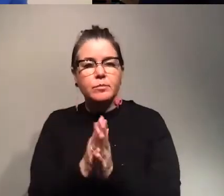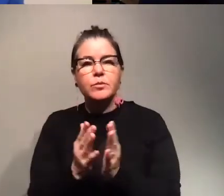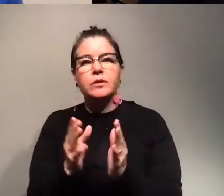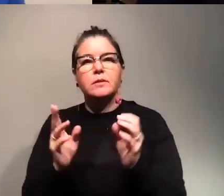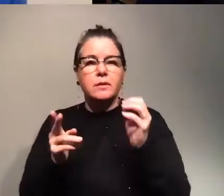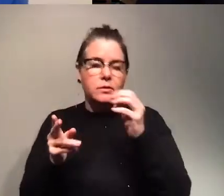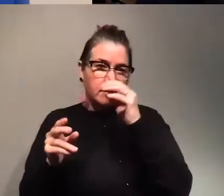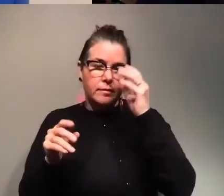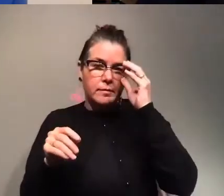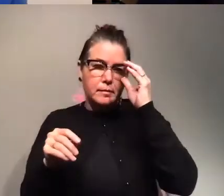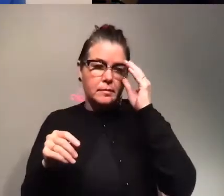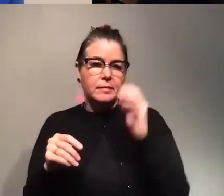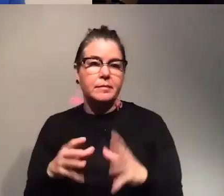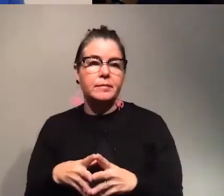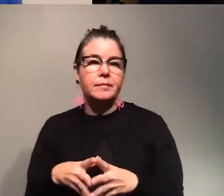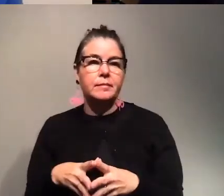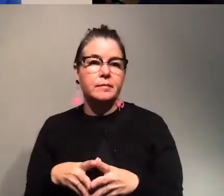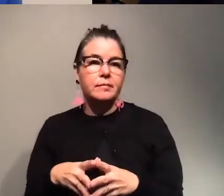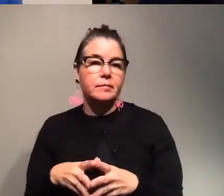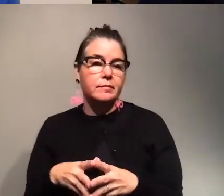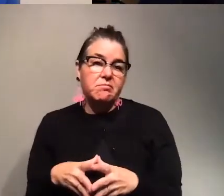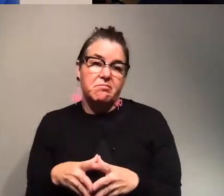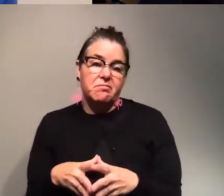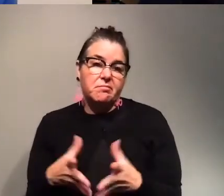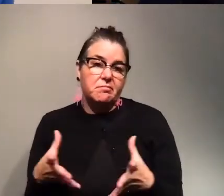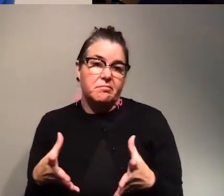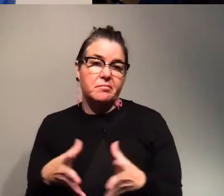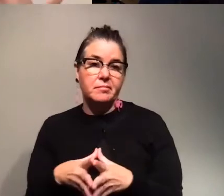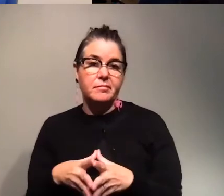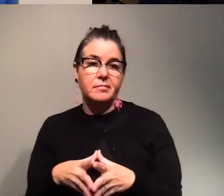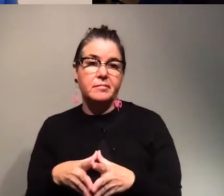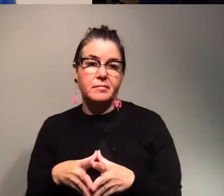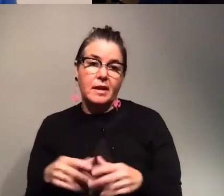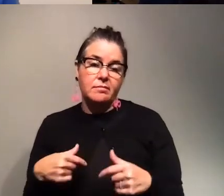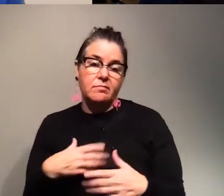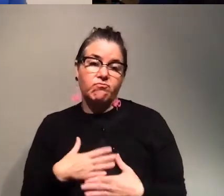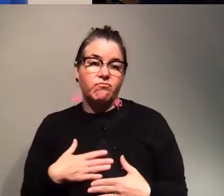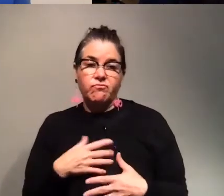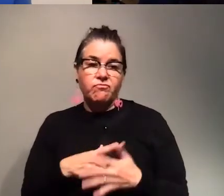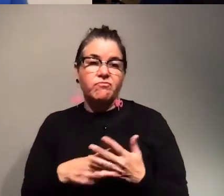but yeah that's pretty much that's pretty much what i enjoy doing